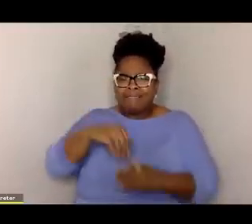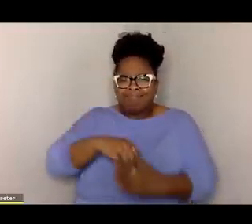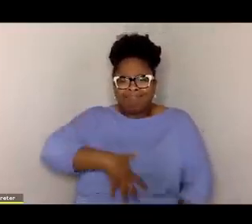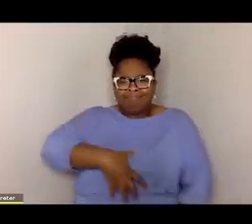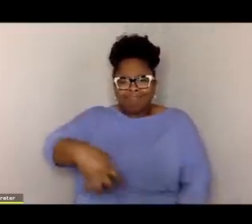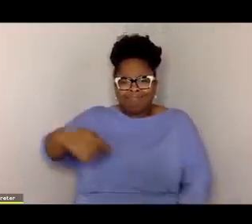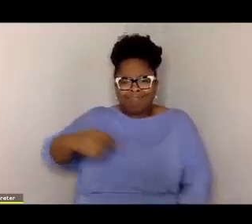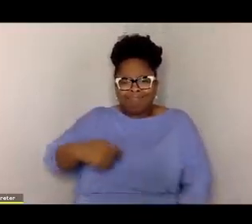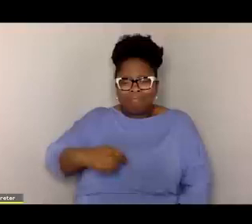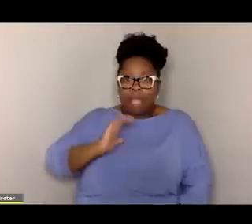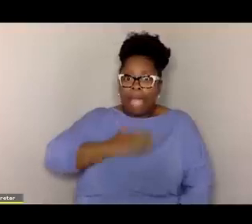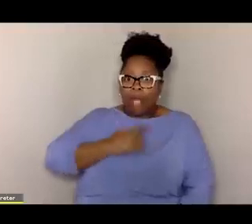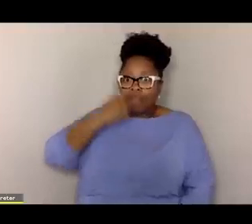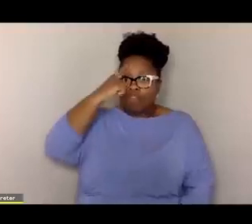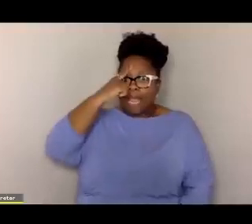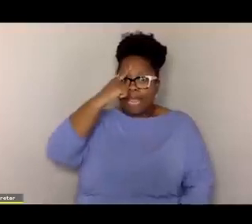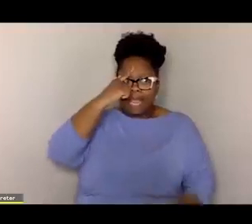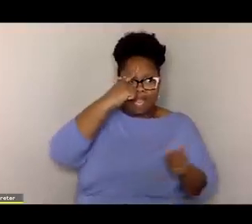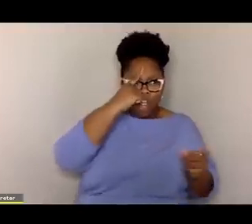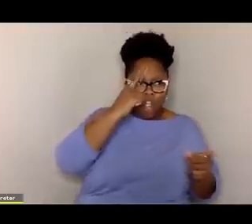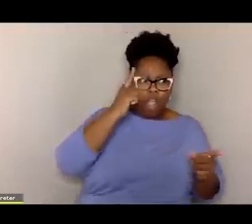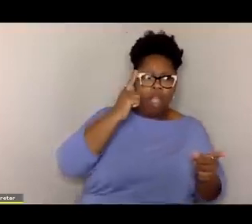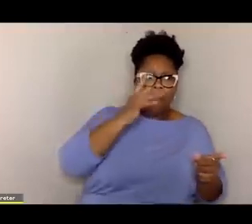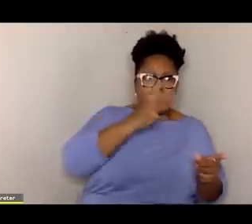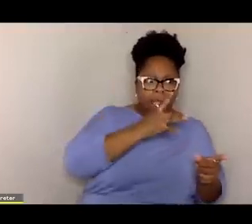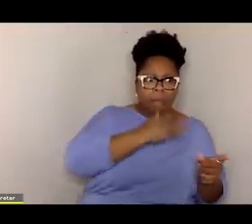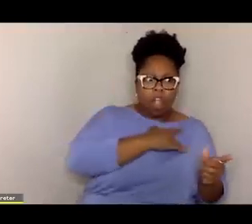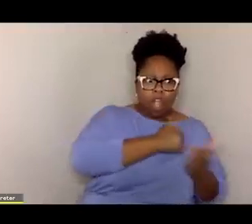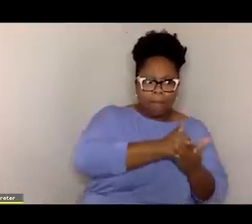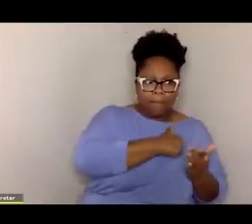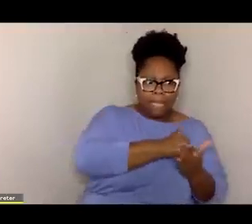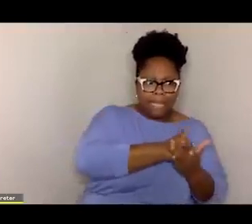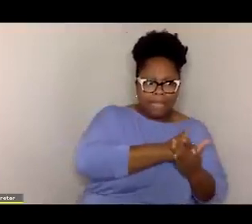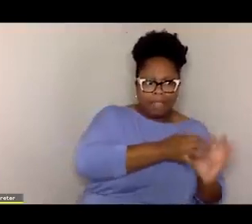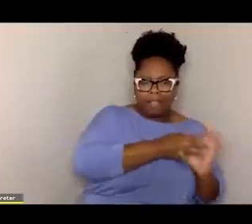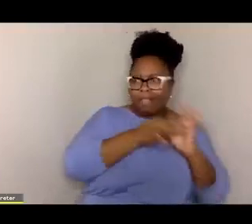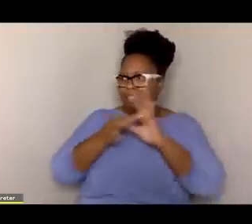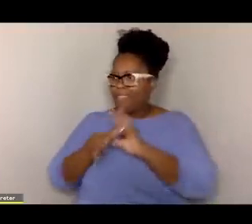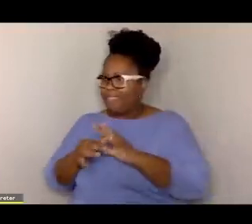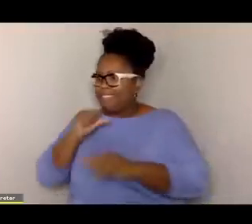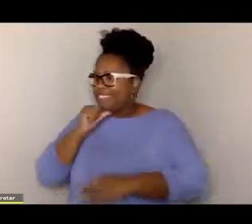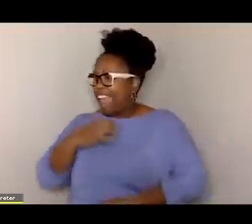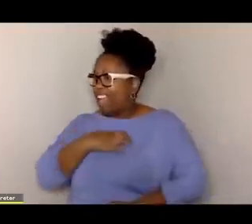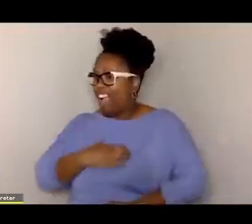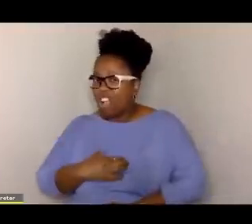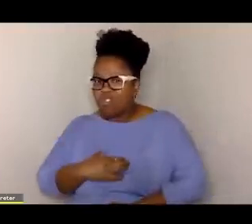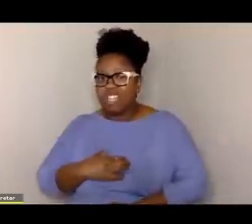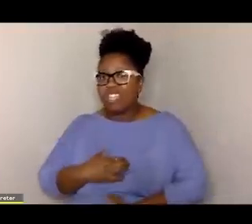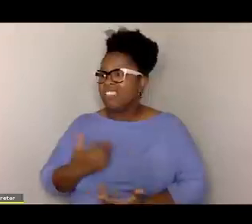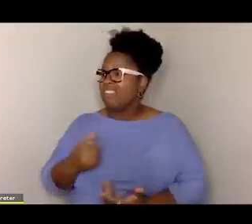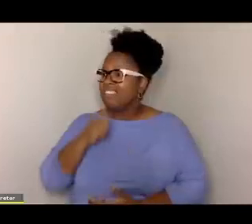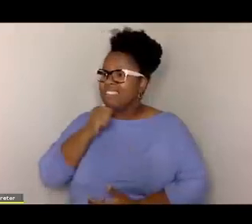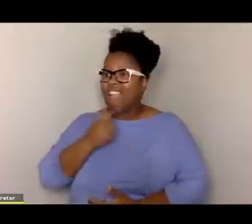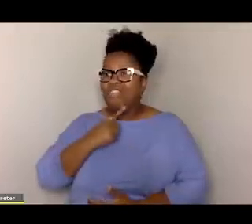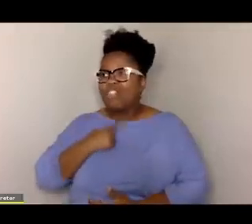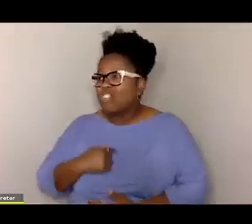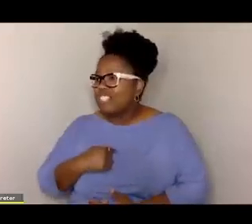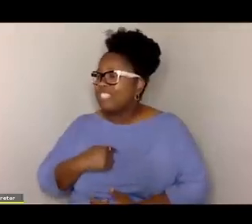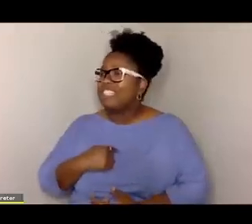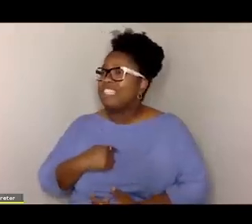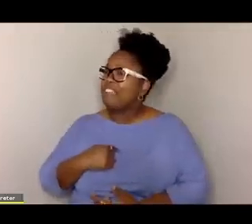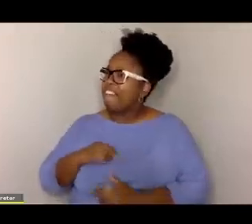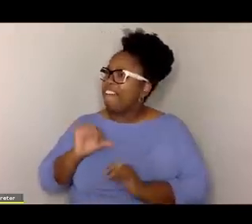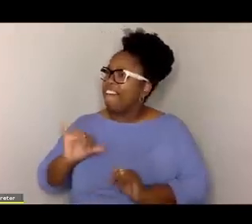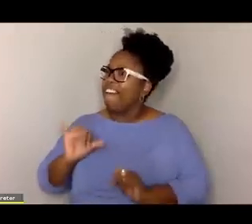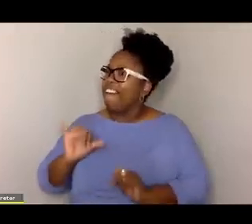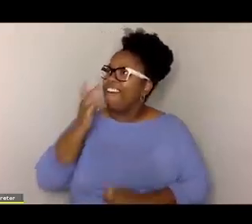in utero, where our brain made associations between maternal heart rate and not being hungry, not being cold, not being thirsty. And